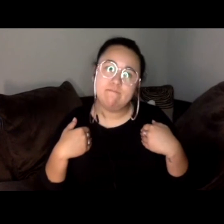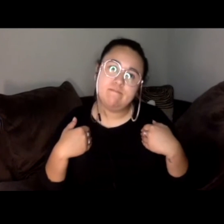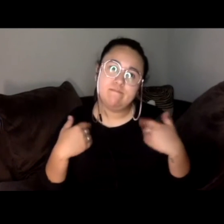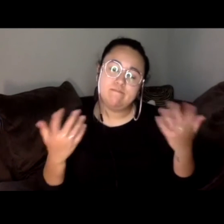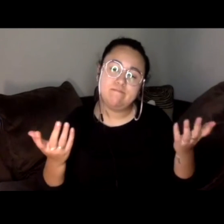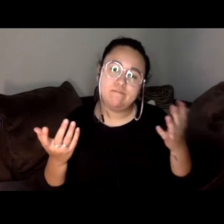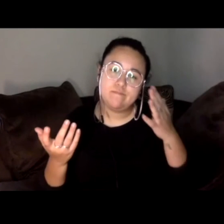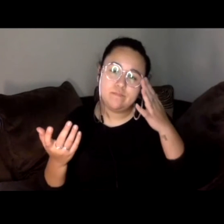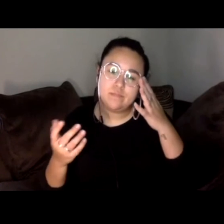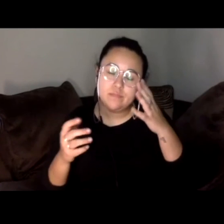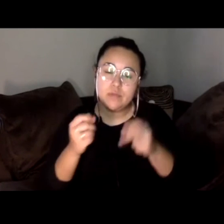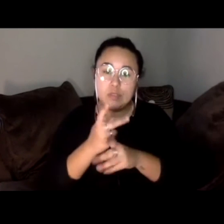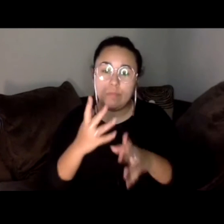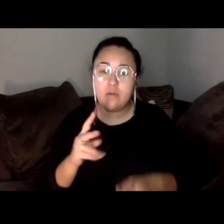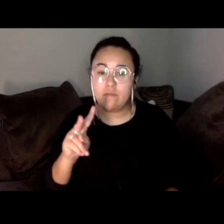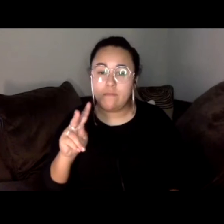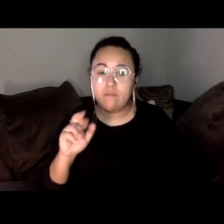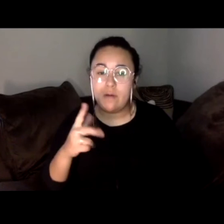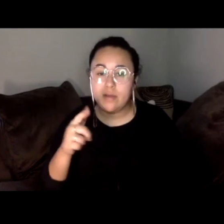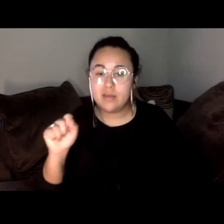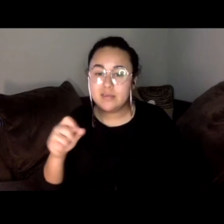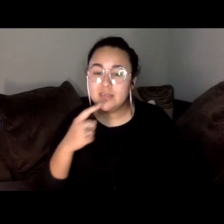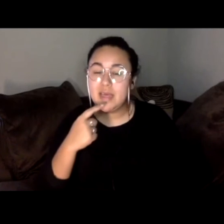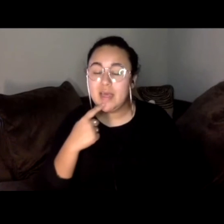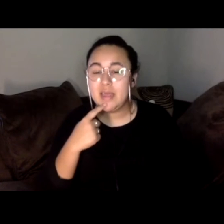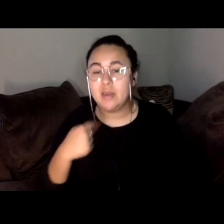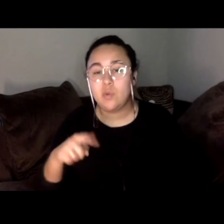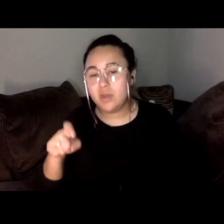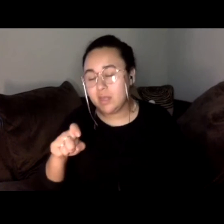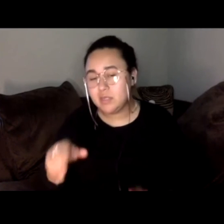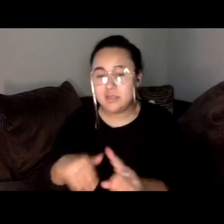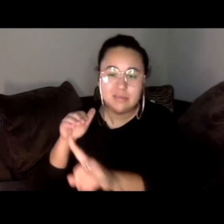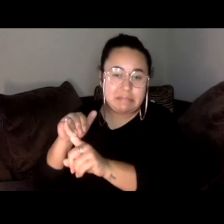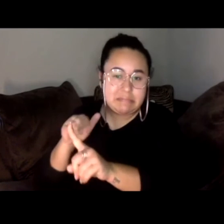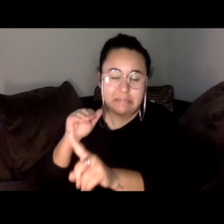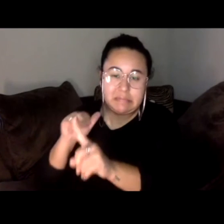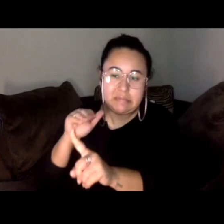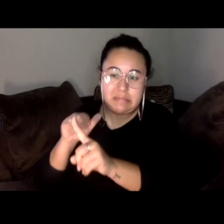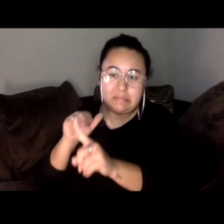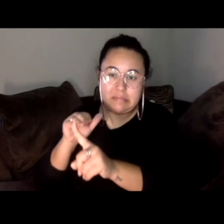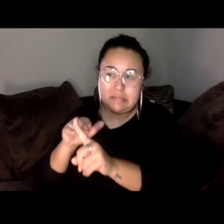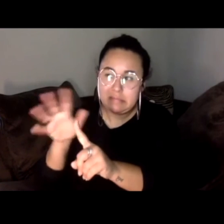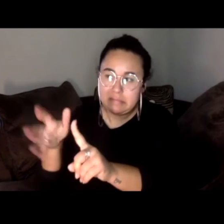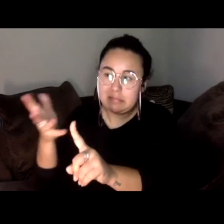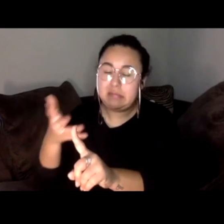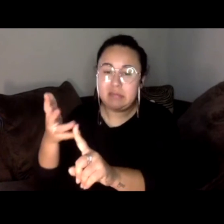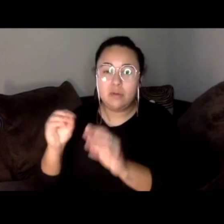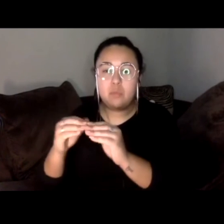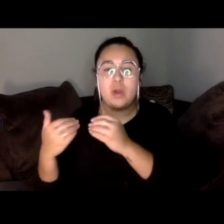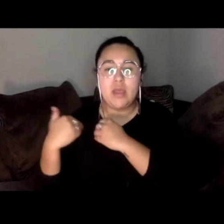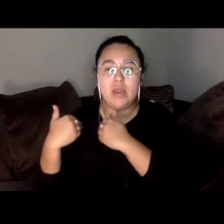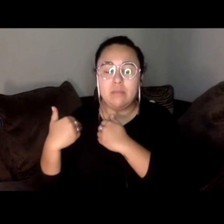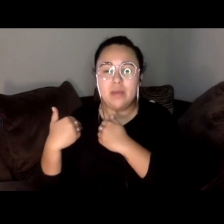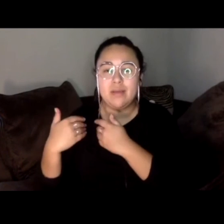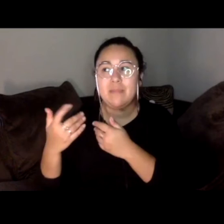as Supervisor Vargas said, we do want to keep pushing Governor Newsom and we want to keep holding him accountable, but that door is still open with